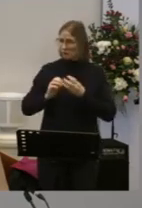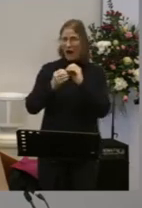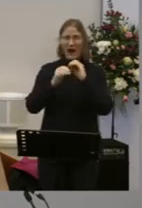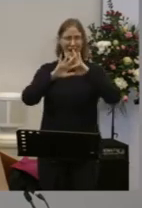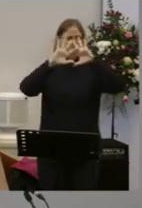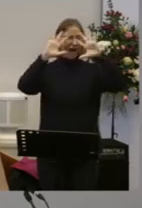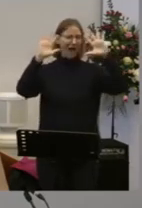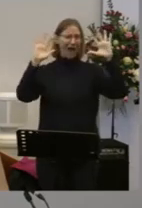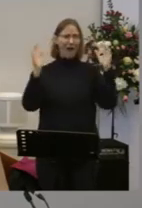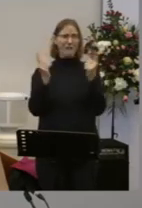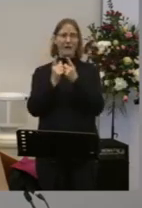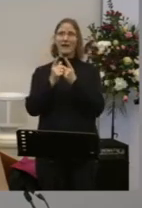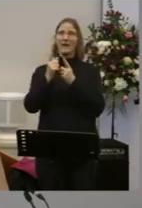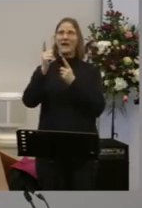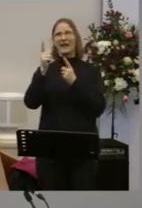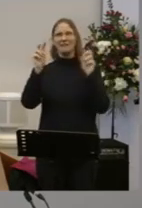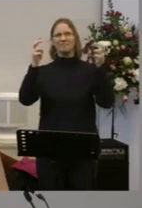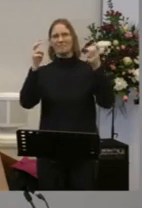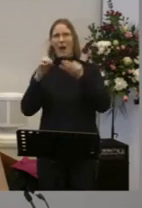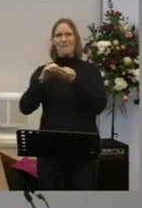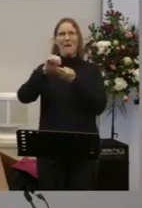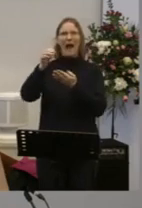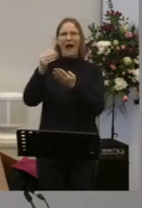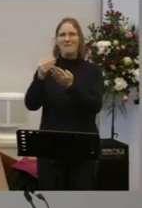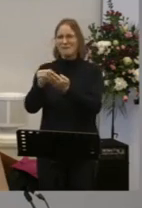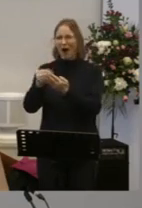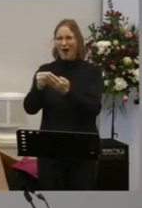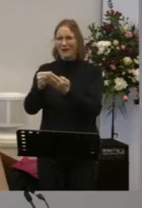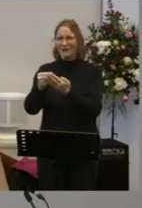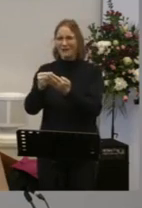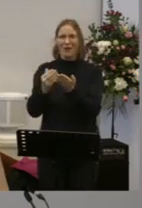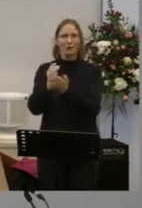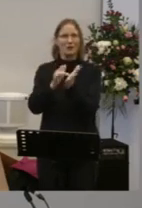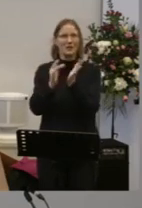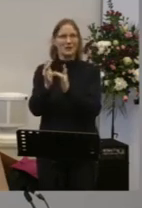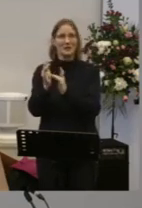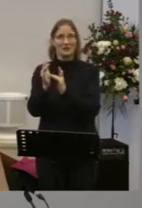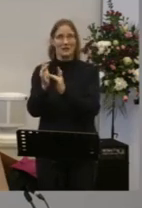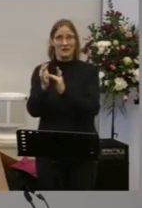price to have you back You were expensive for him